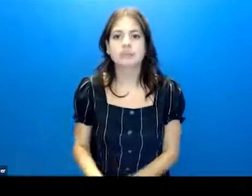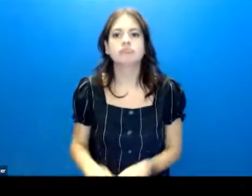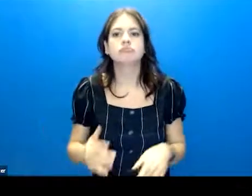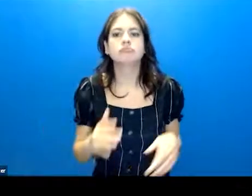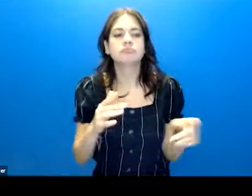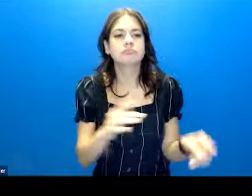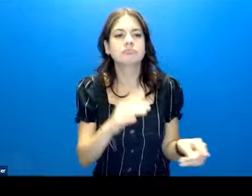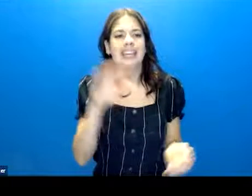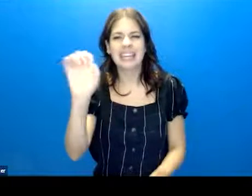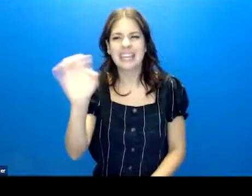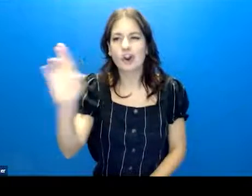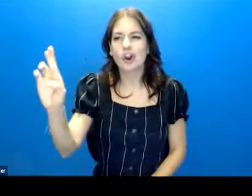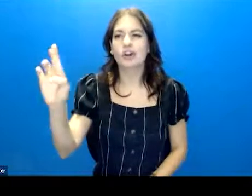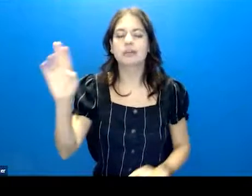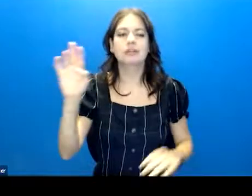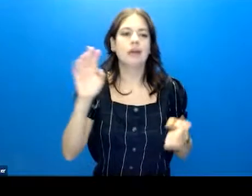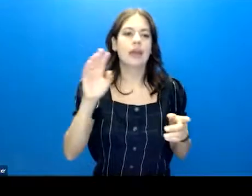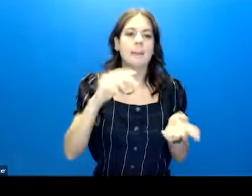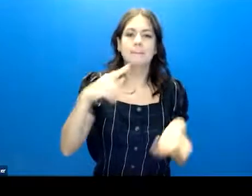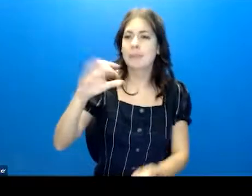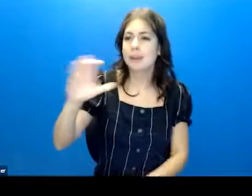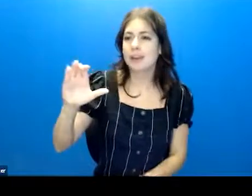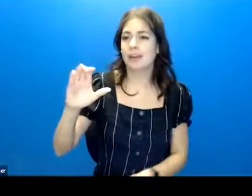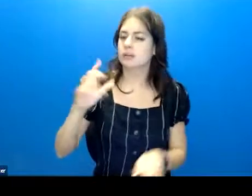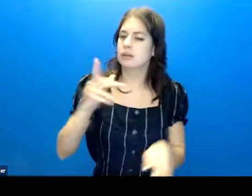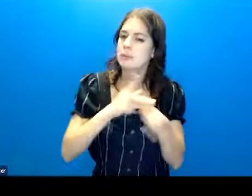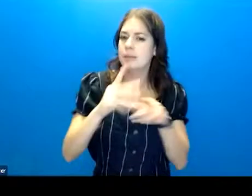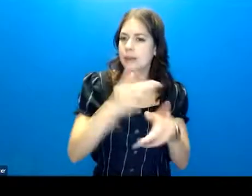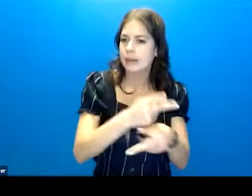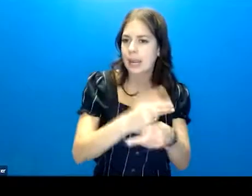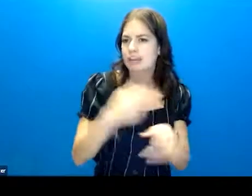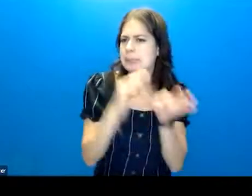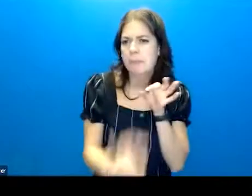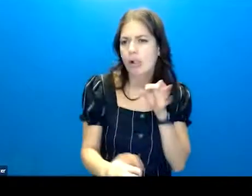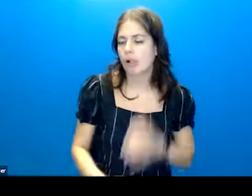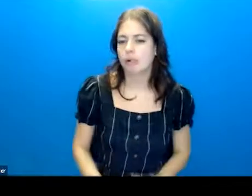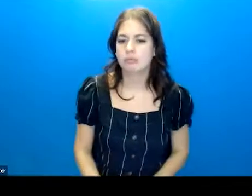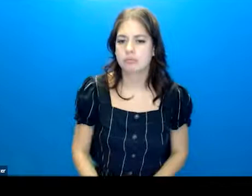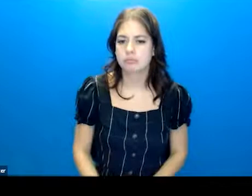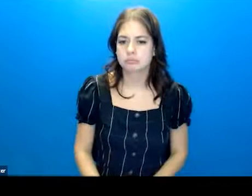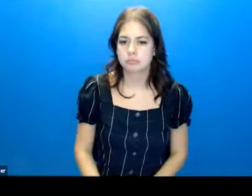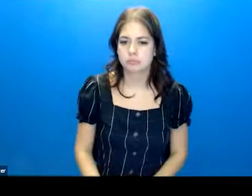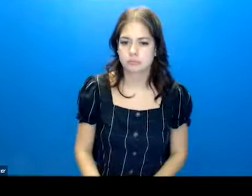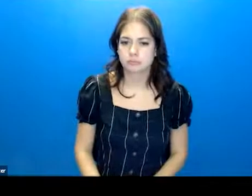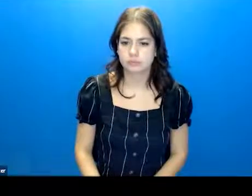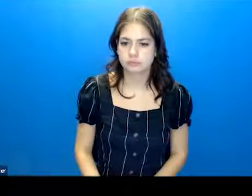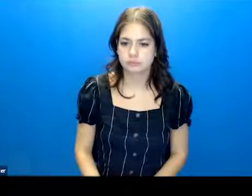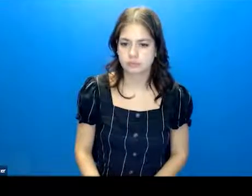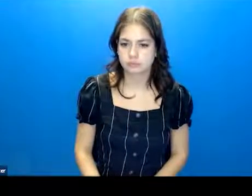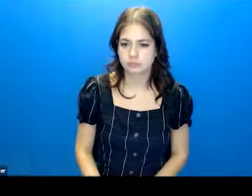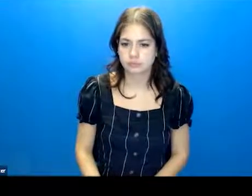used in ERs and in primary care. Also very simple. You could consider using that as well.